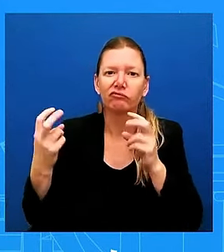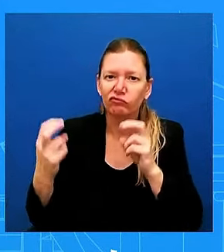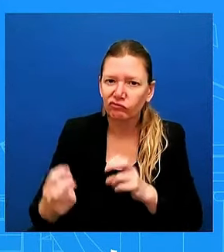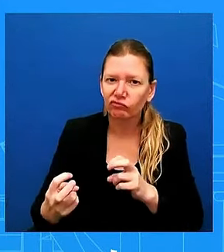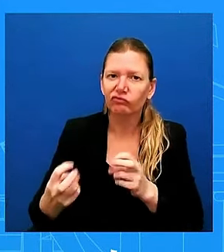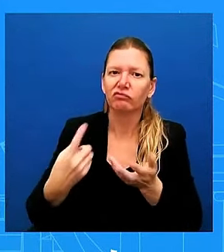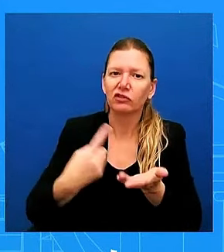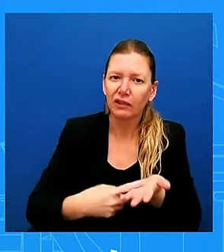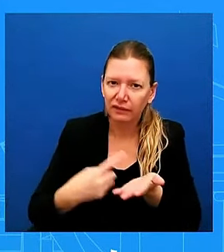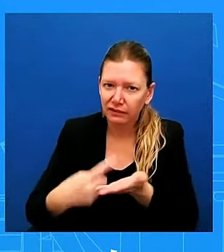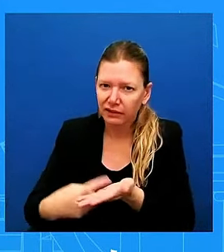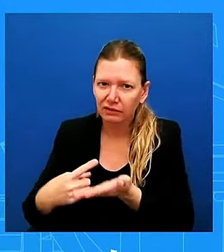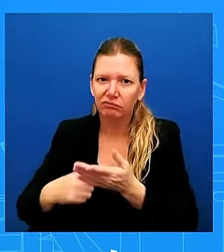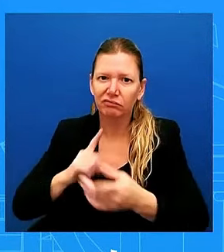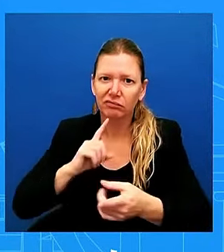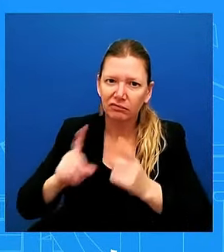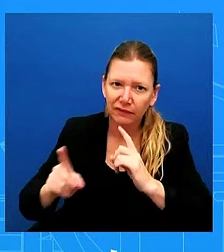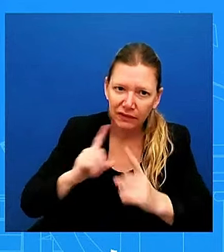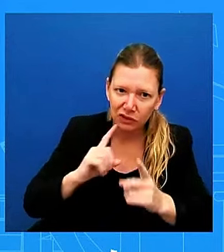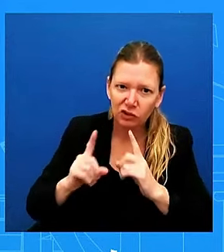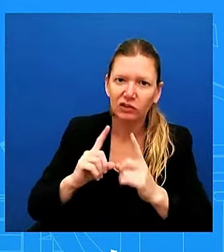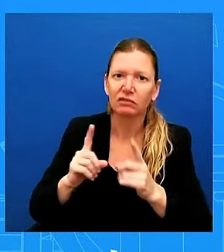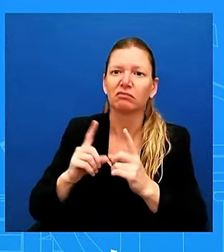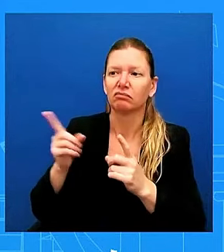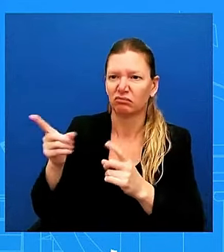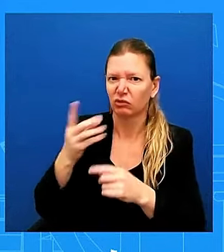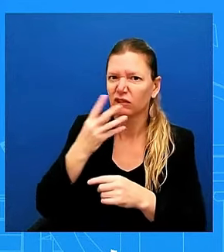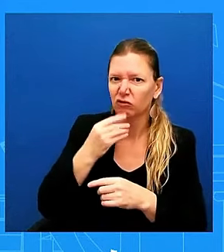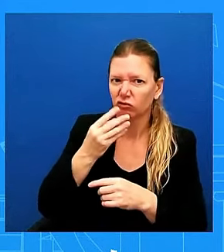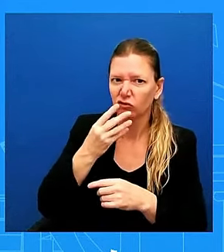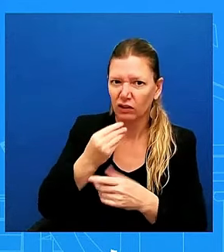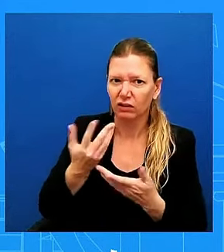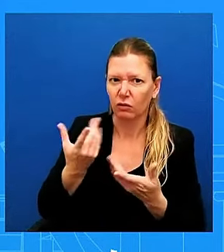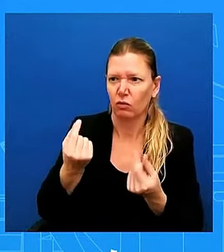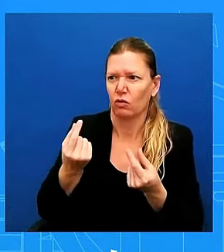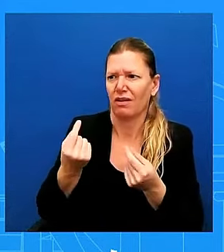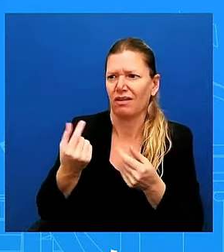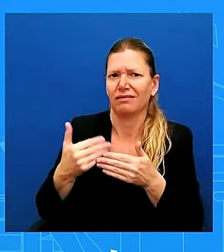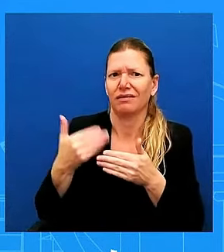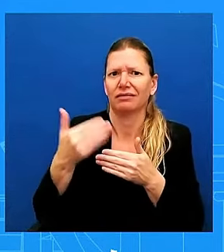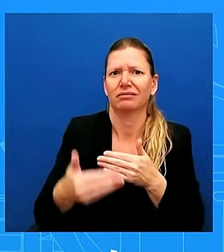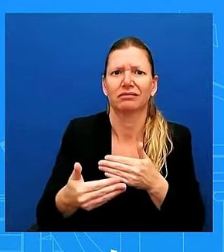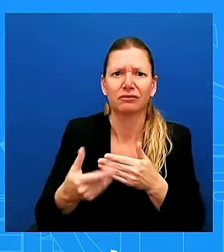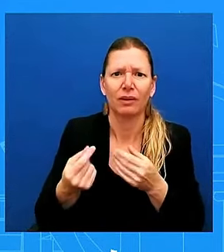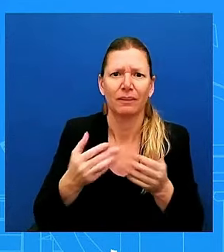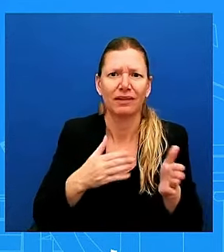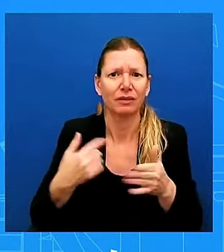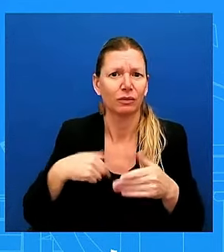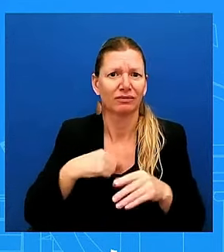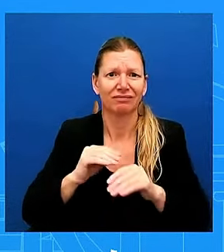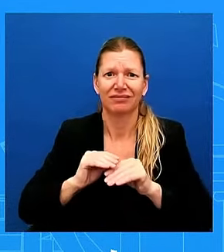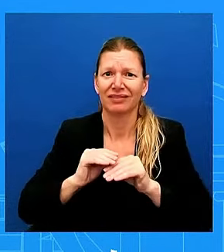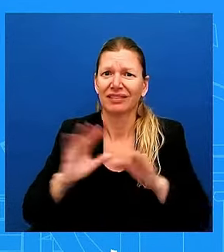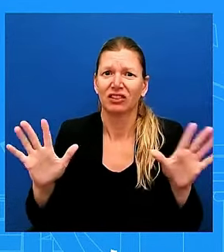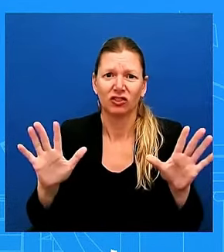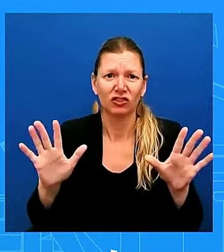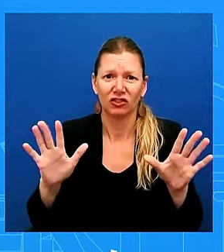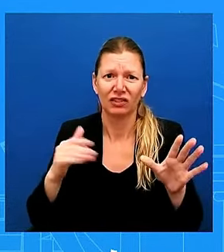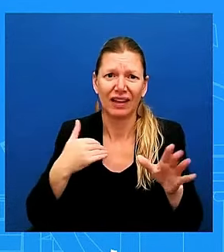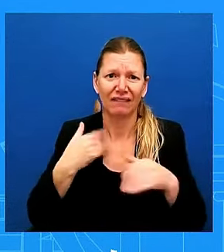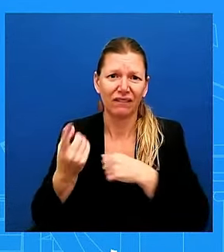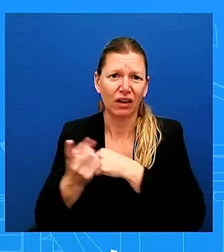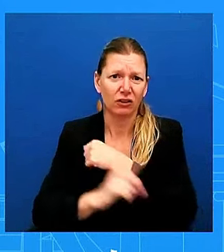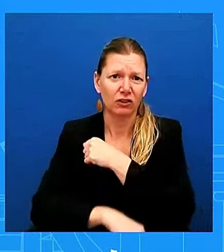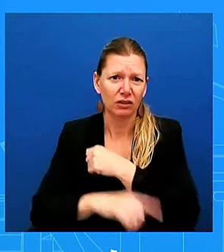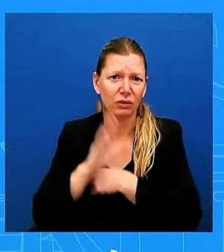consequences. Uh, you saw the joint statement, the G7. There's going to be consequences. There's going to be sanctions. Uh, and I'm not going to preview